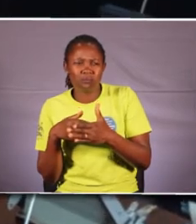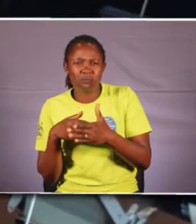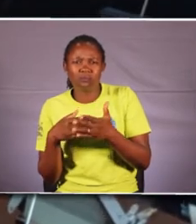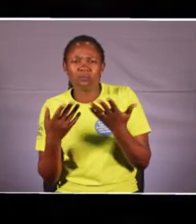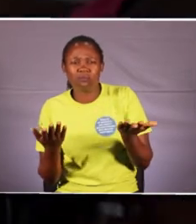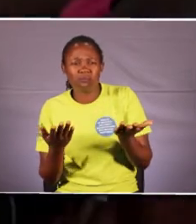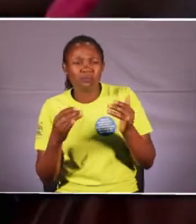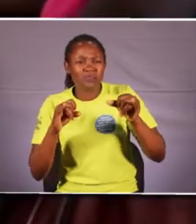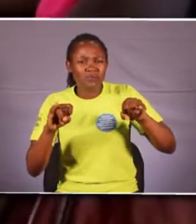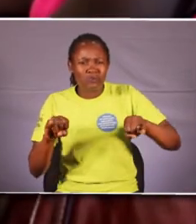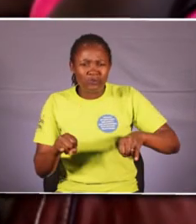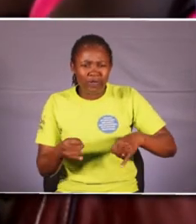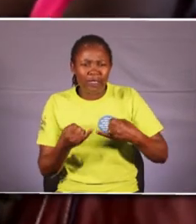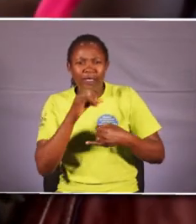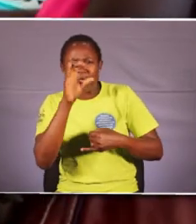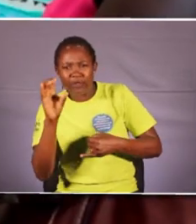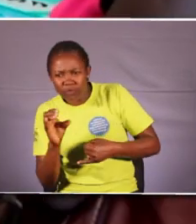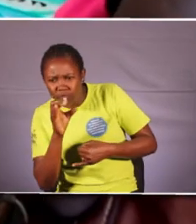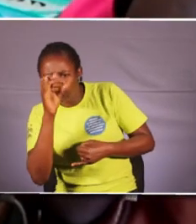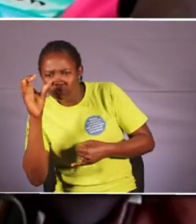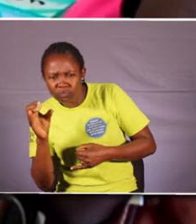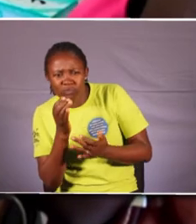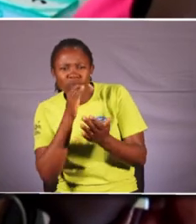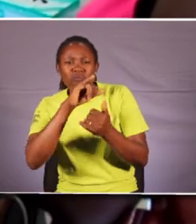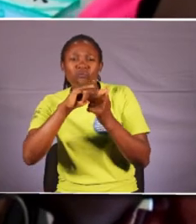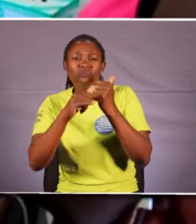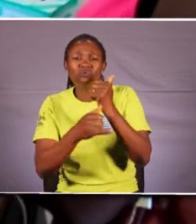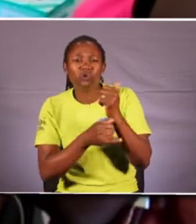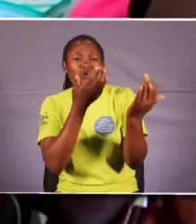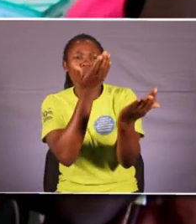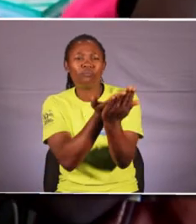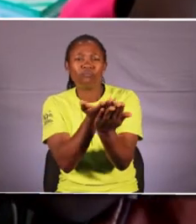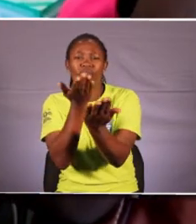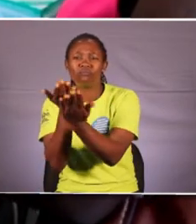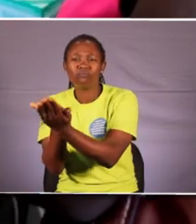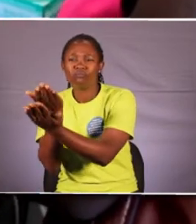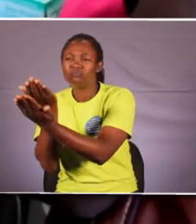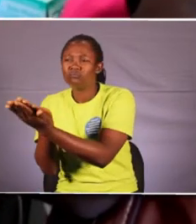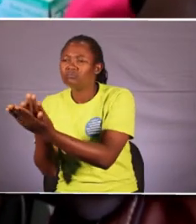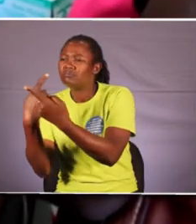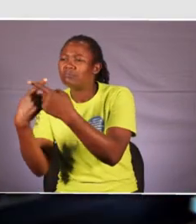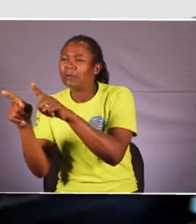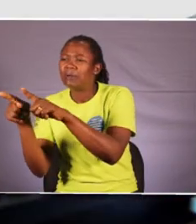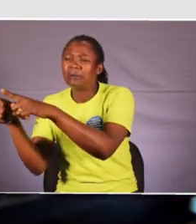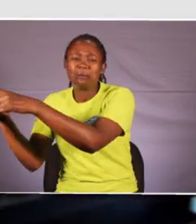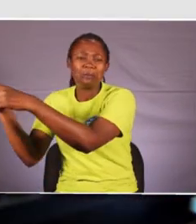No matter how hard you try, all the answers you get is no.